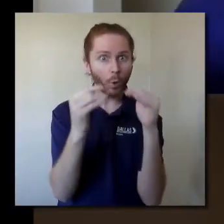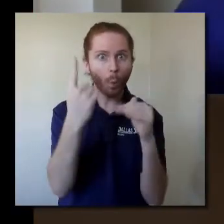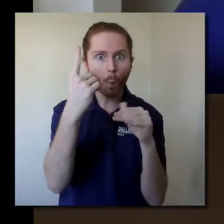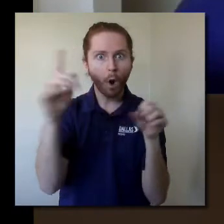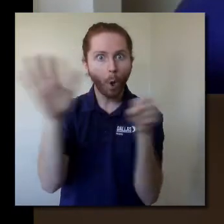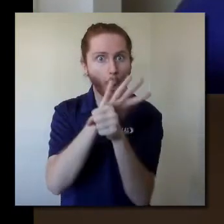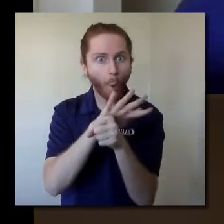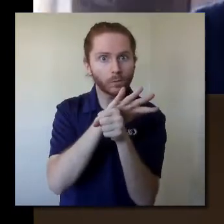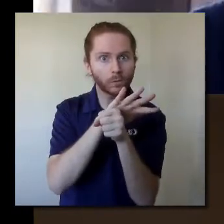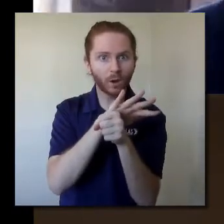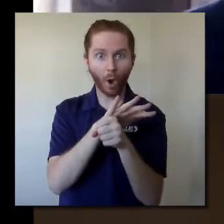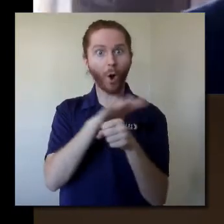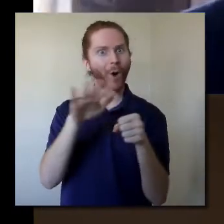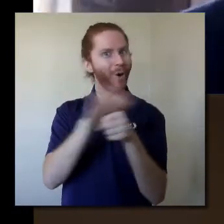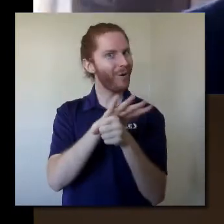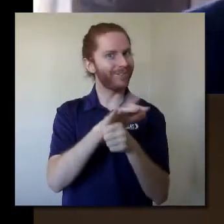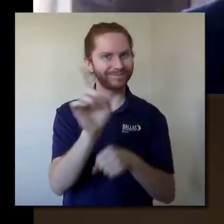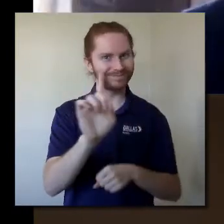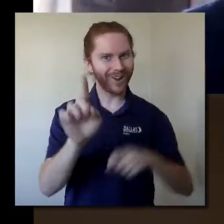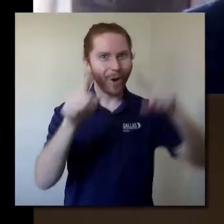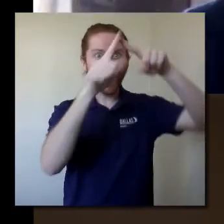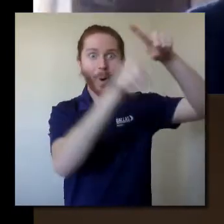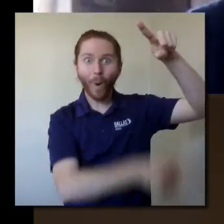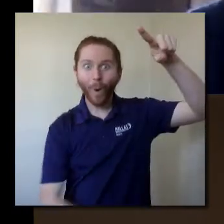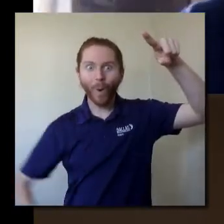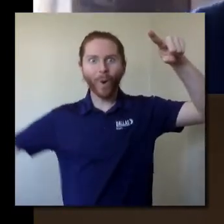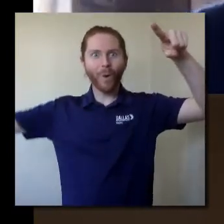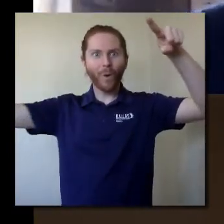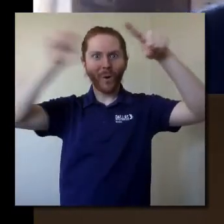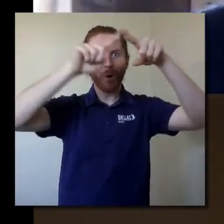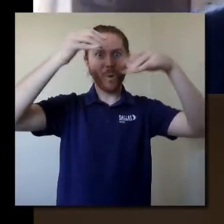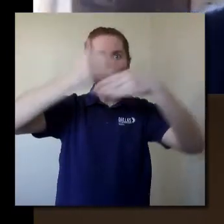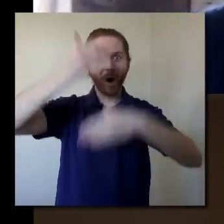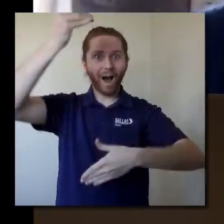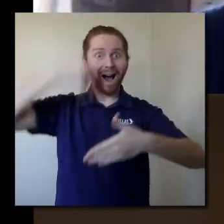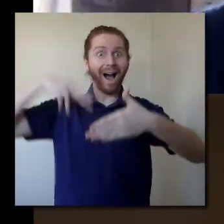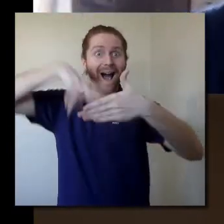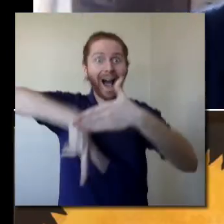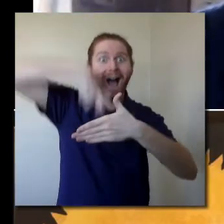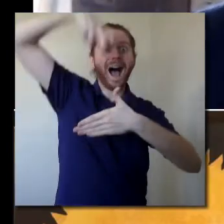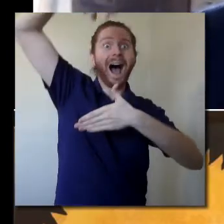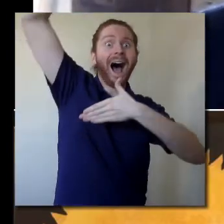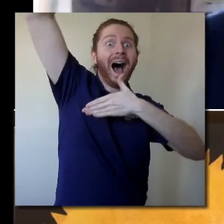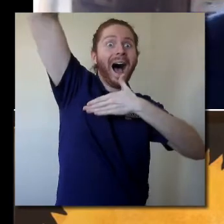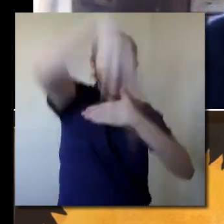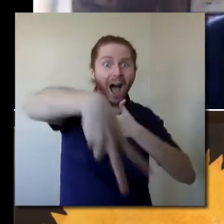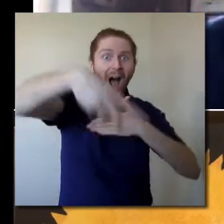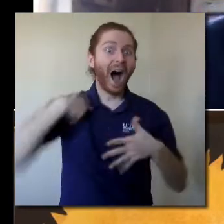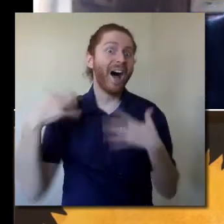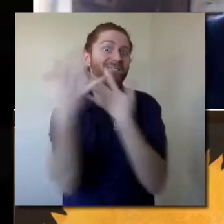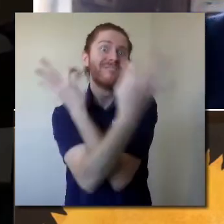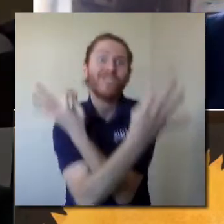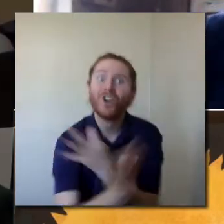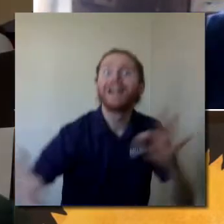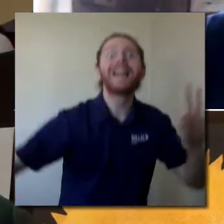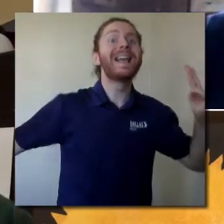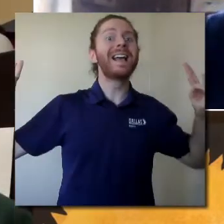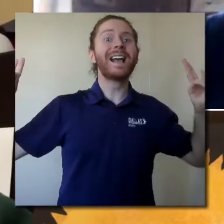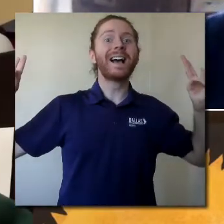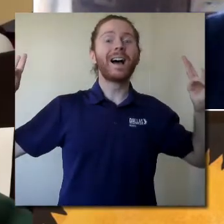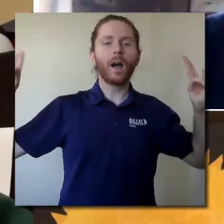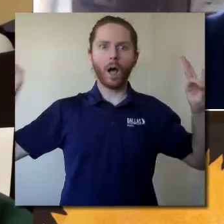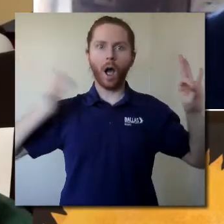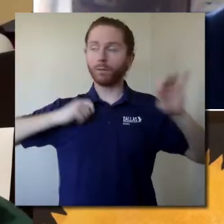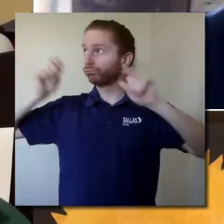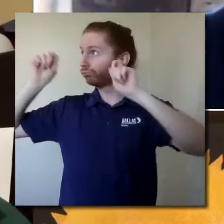I put the hole on the wall and jump out. I'm free. I wake up